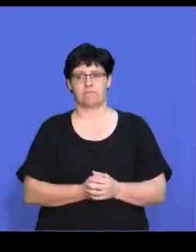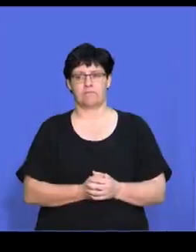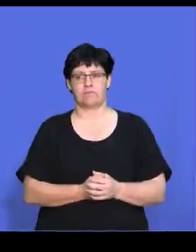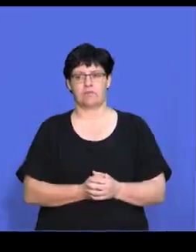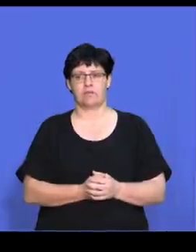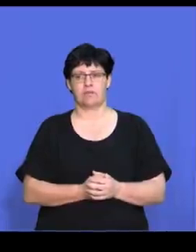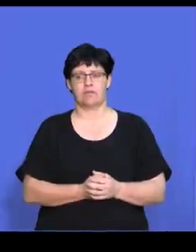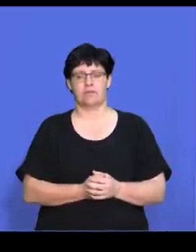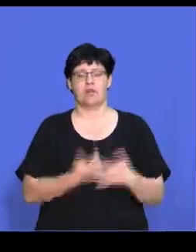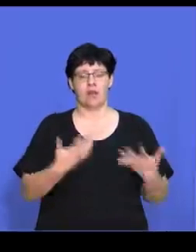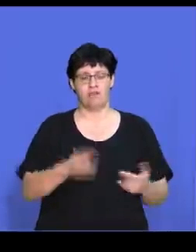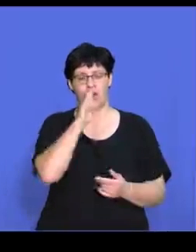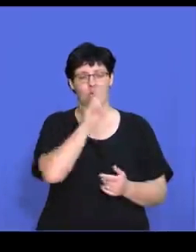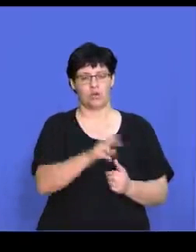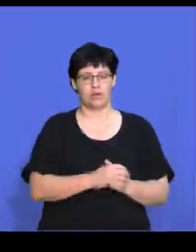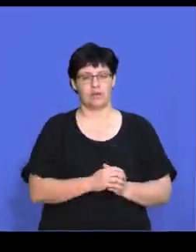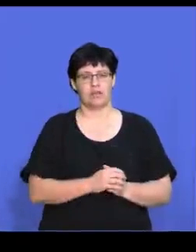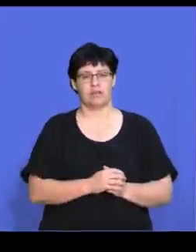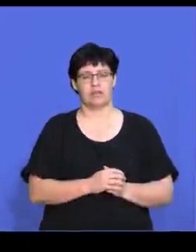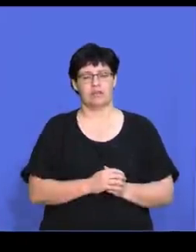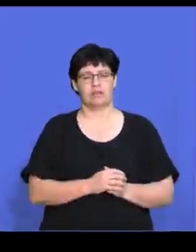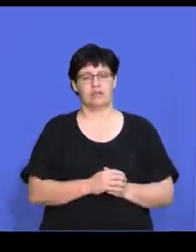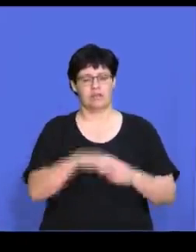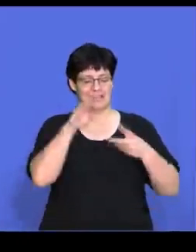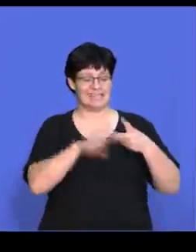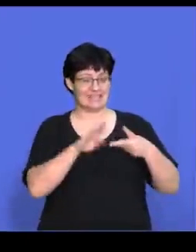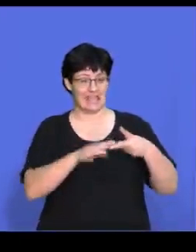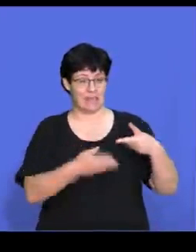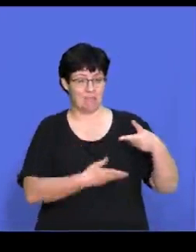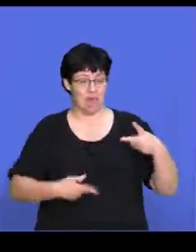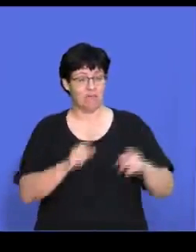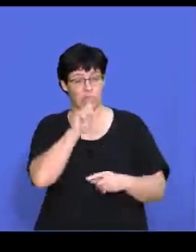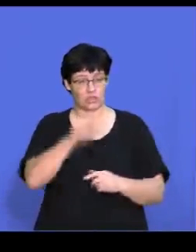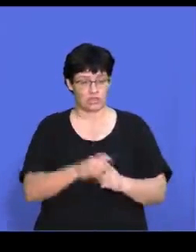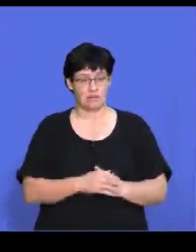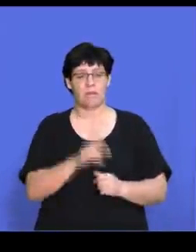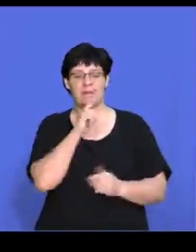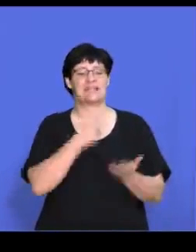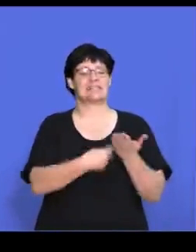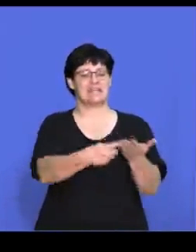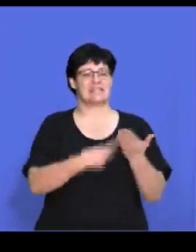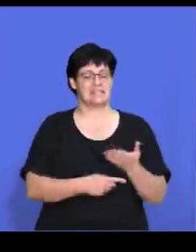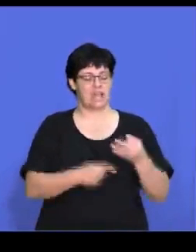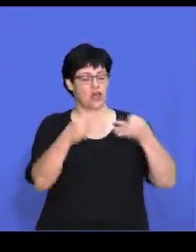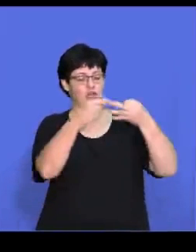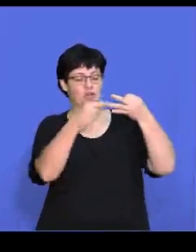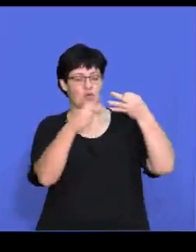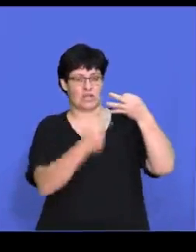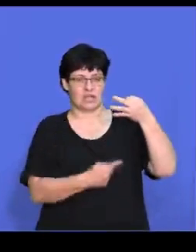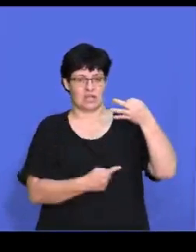Now, if we look at the the second part of the question, it asks you to discuss three types of